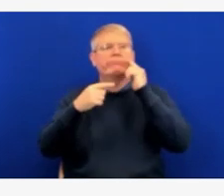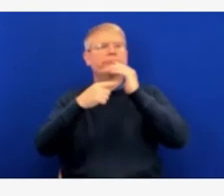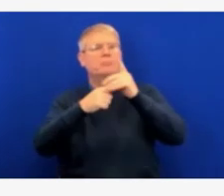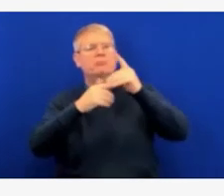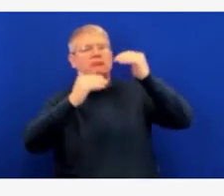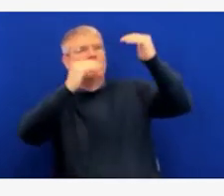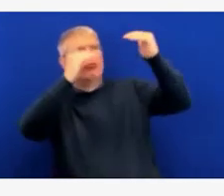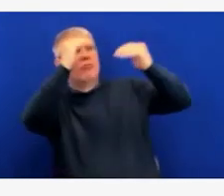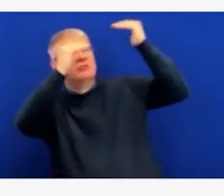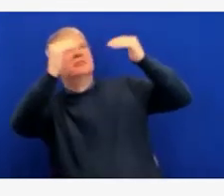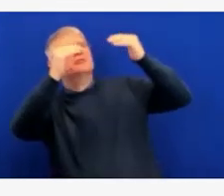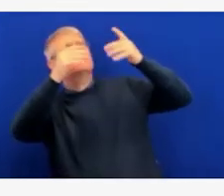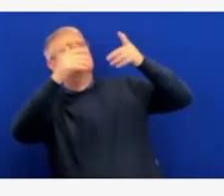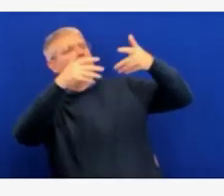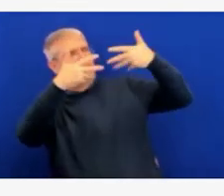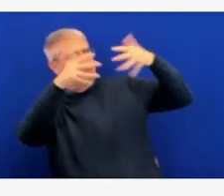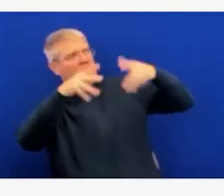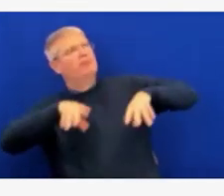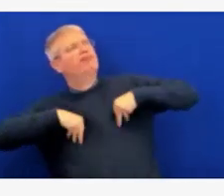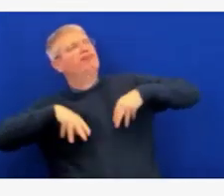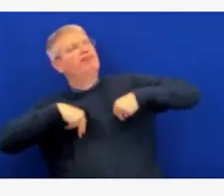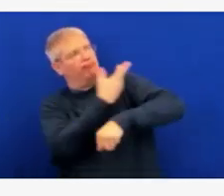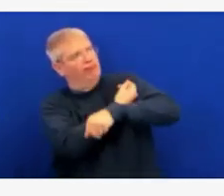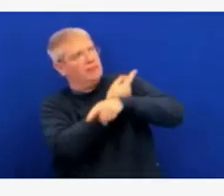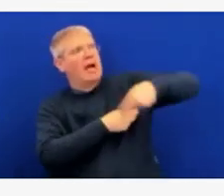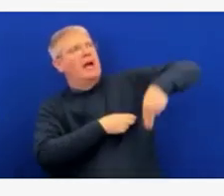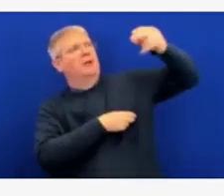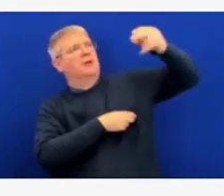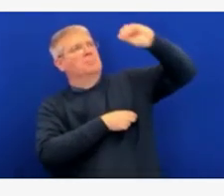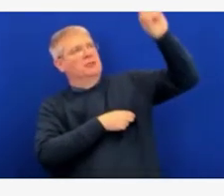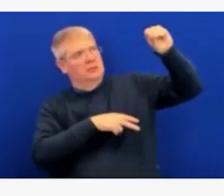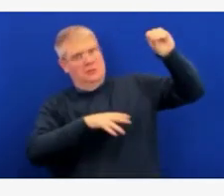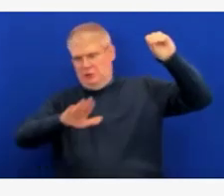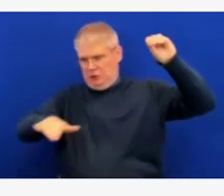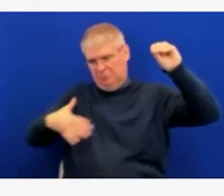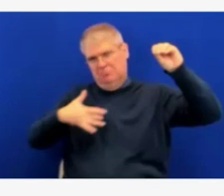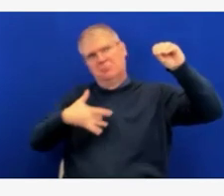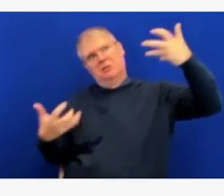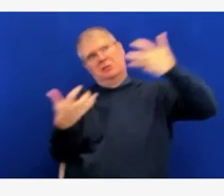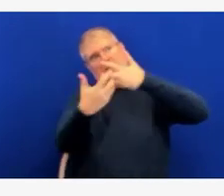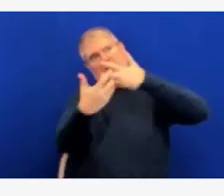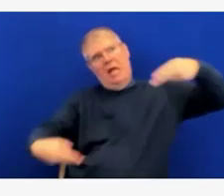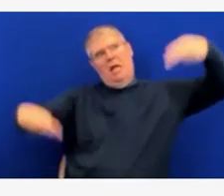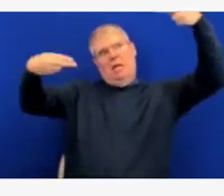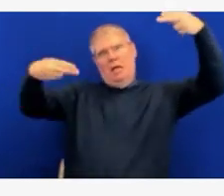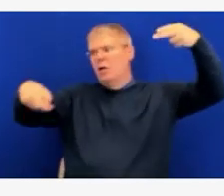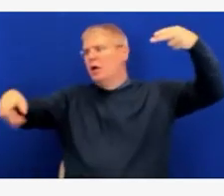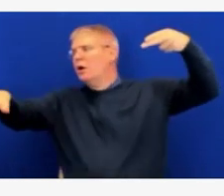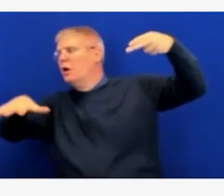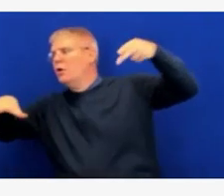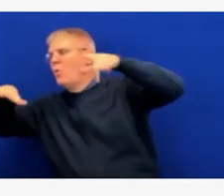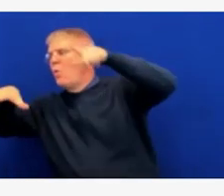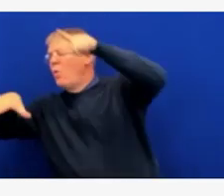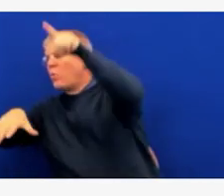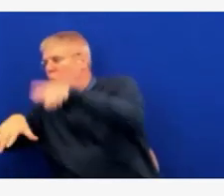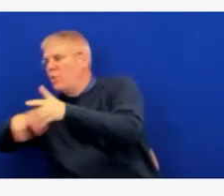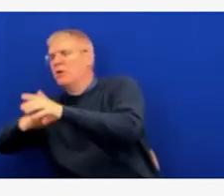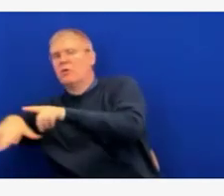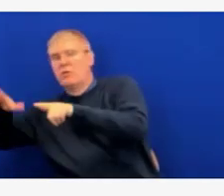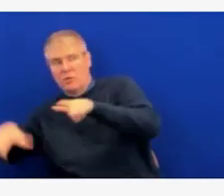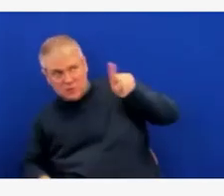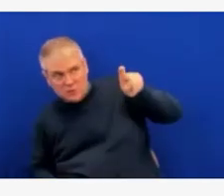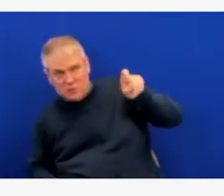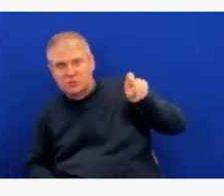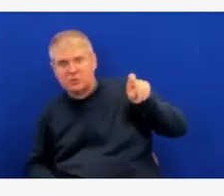Melissa. I'm to have Sarah Leeds field that question. Thanks, Elke. Yeah, so this is where our collaboration with our